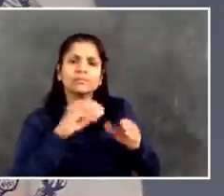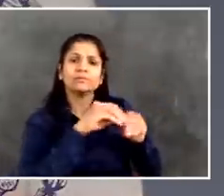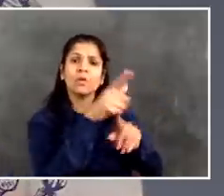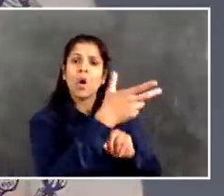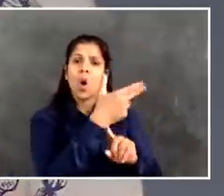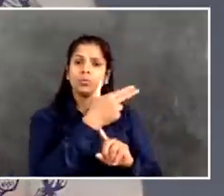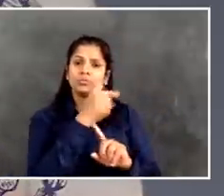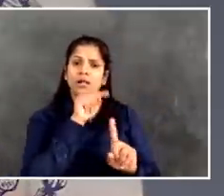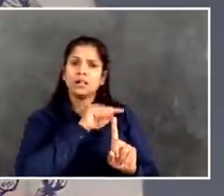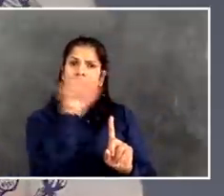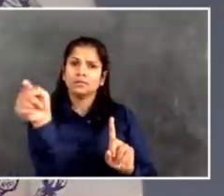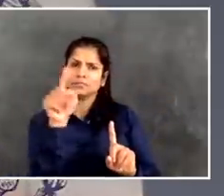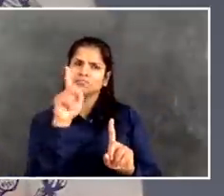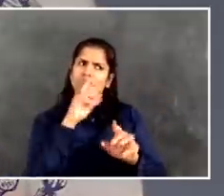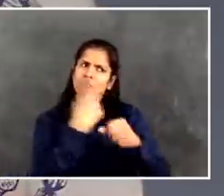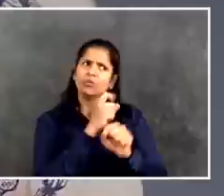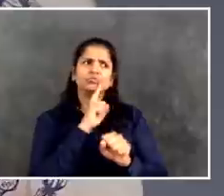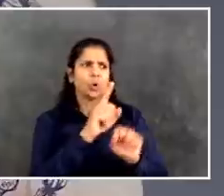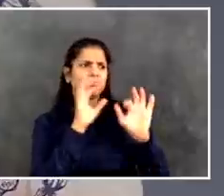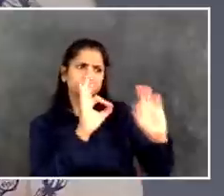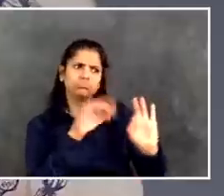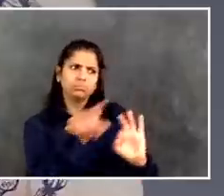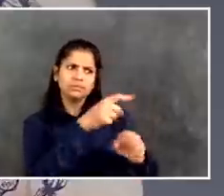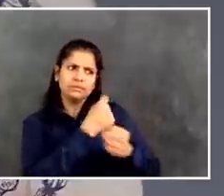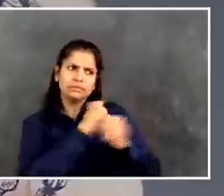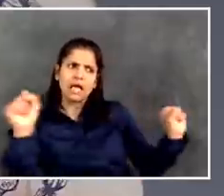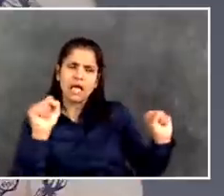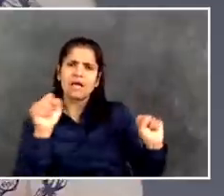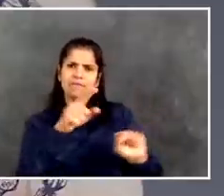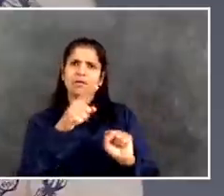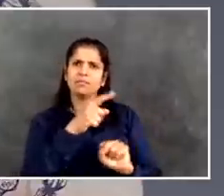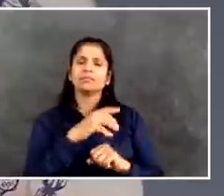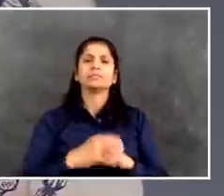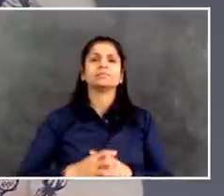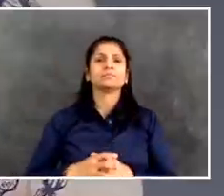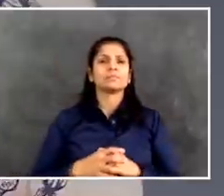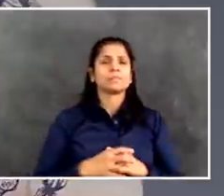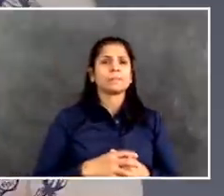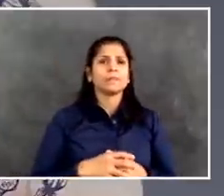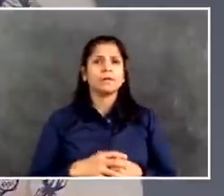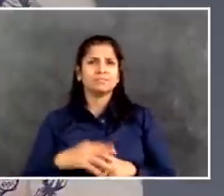to be fully and appropriately discharged out of abundance of caution, we're going to keep monitoring.